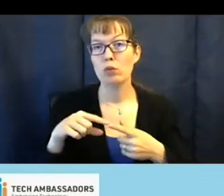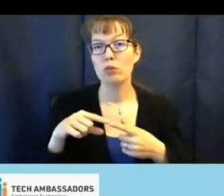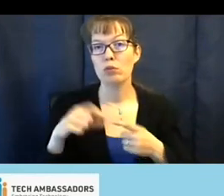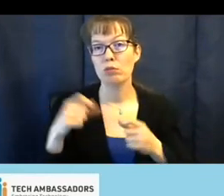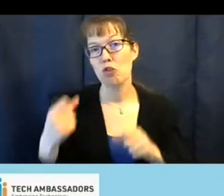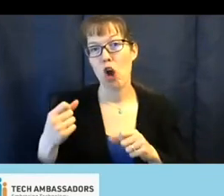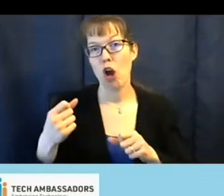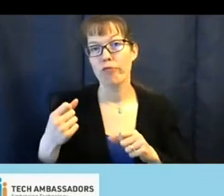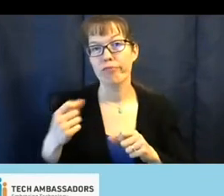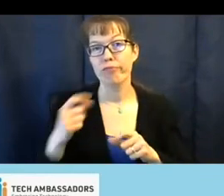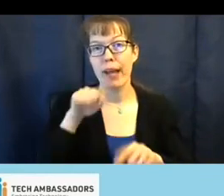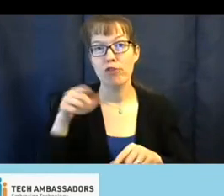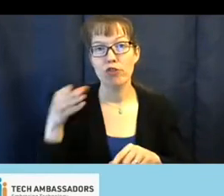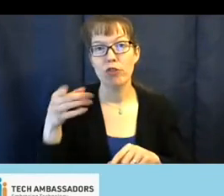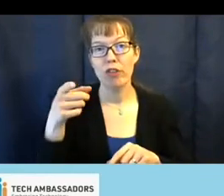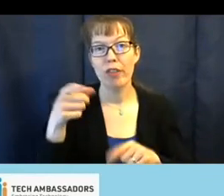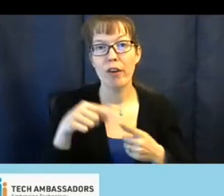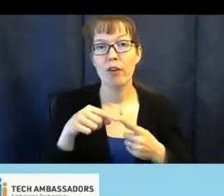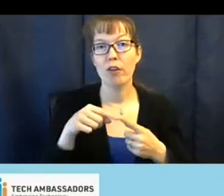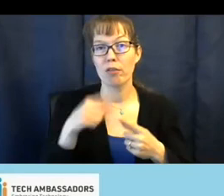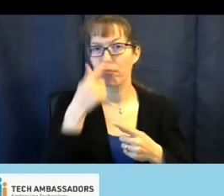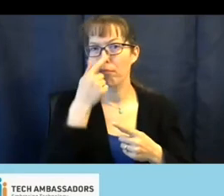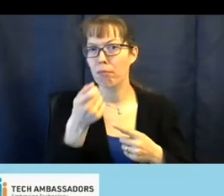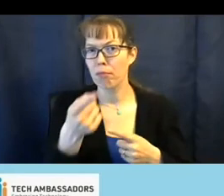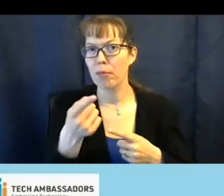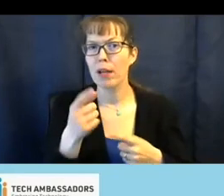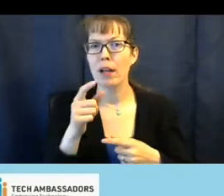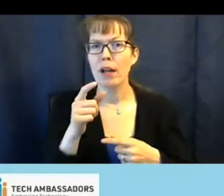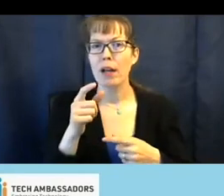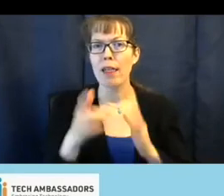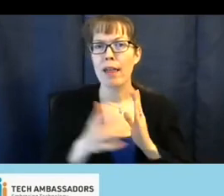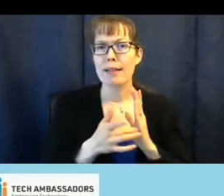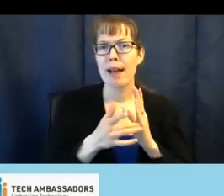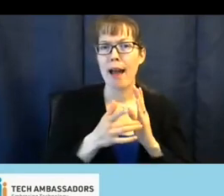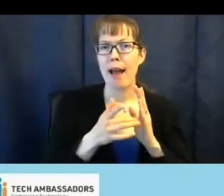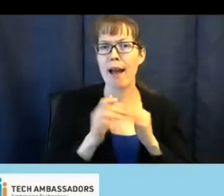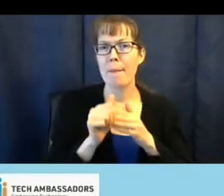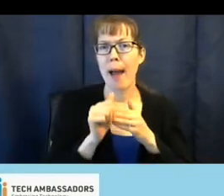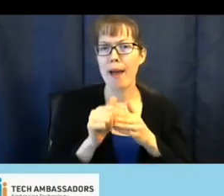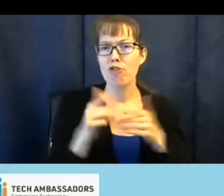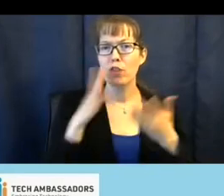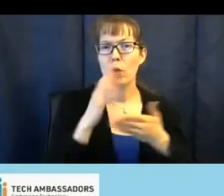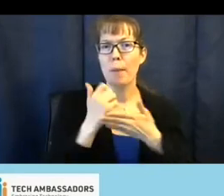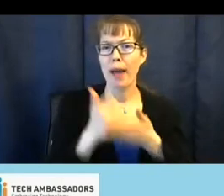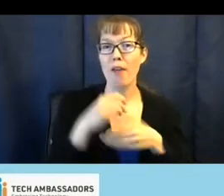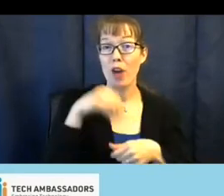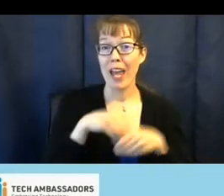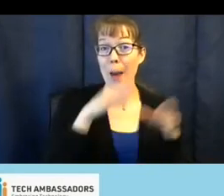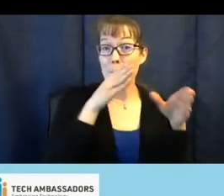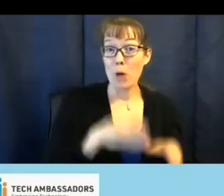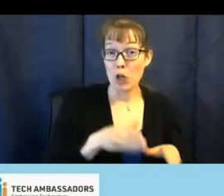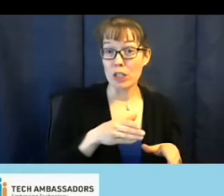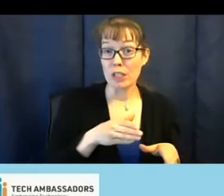answer there. Here's a really interesting one. feel that tech ambassador events would be more helpful in person than virtually.